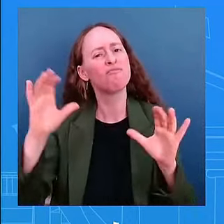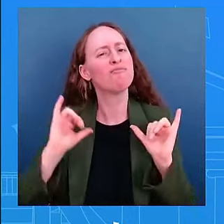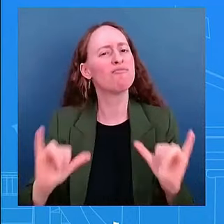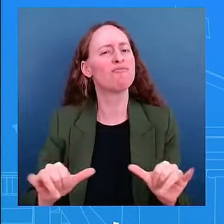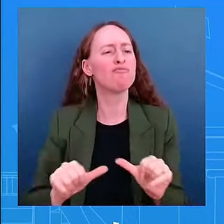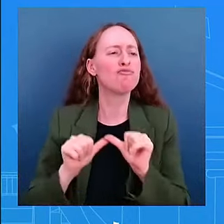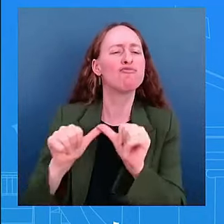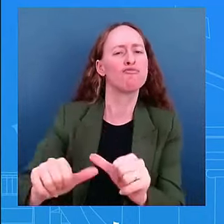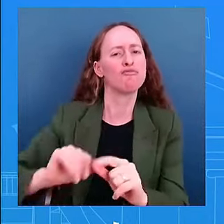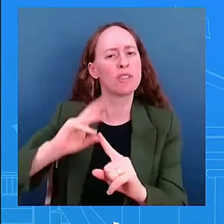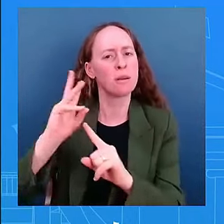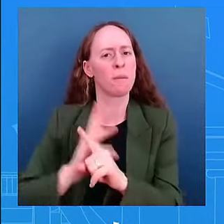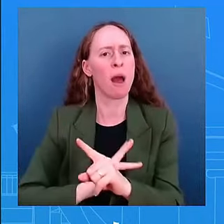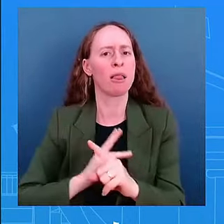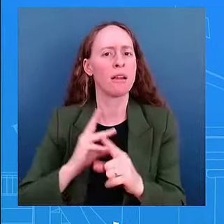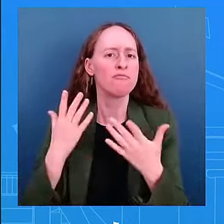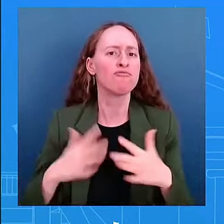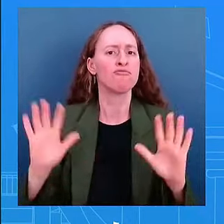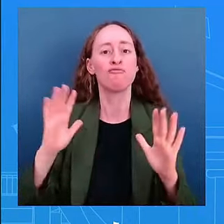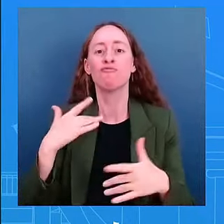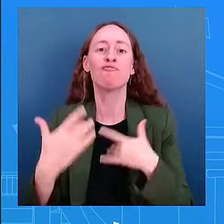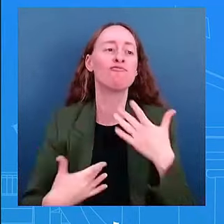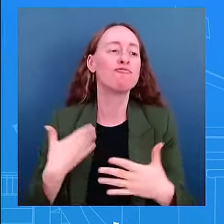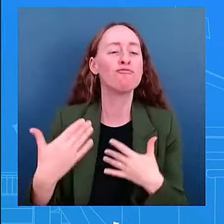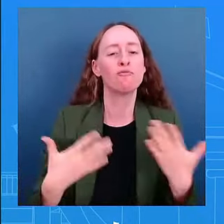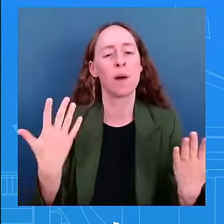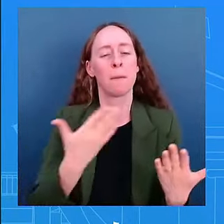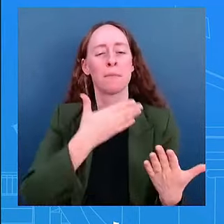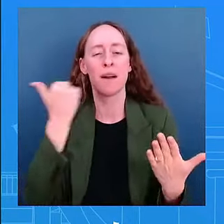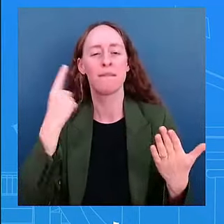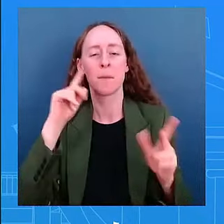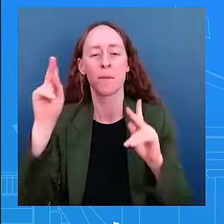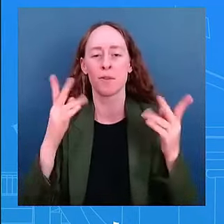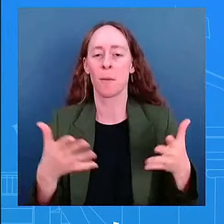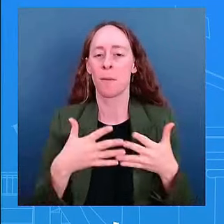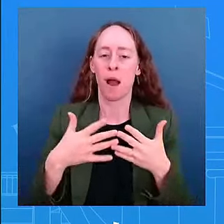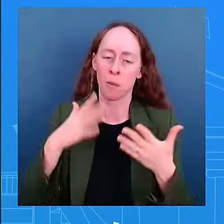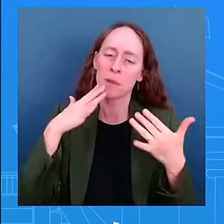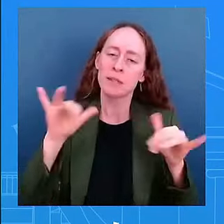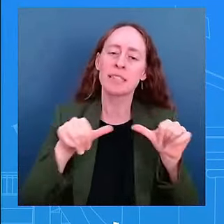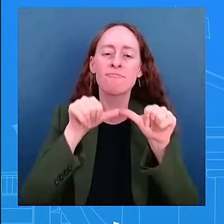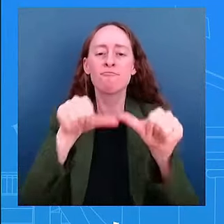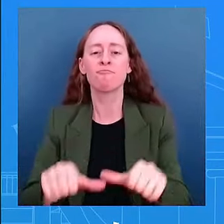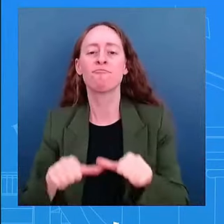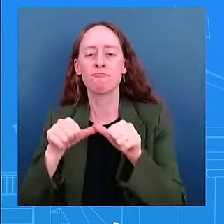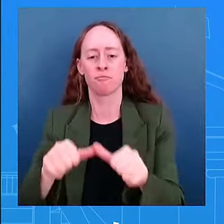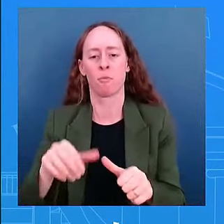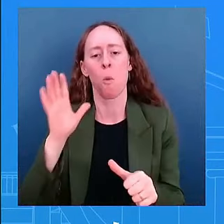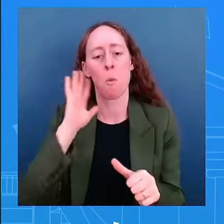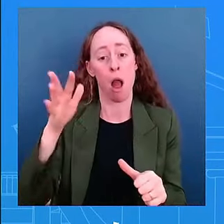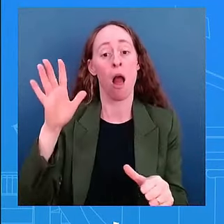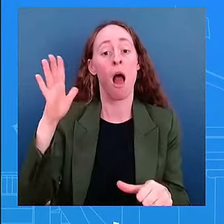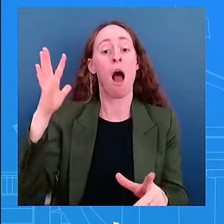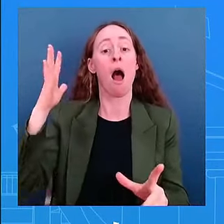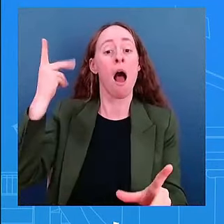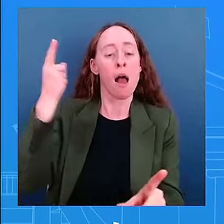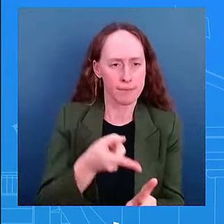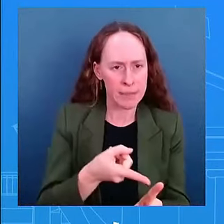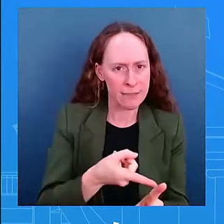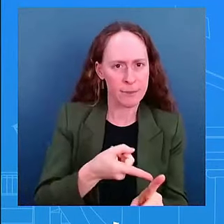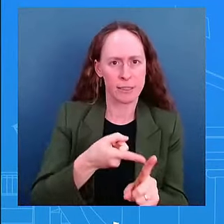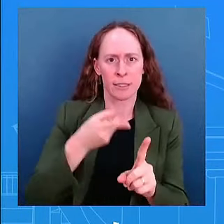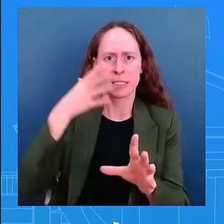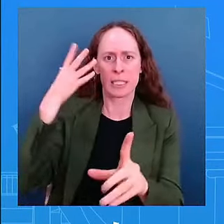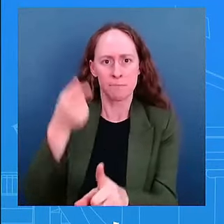see him do in the next six months he will articulate this on what this is going to look like specifically what he's going to focus on and i think uh what you saw